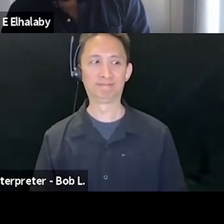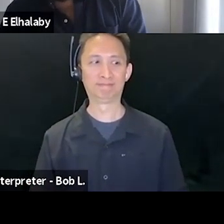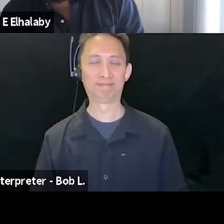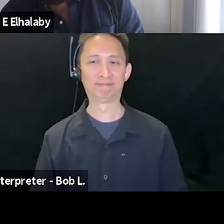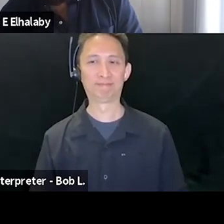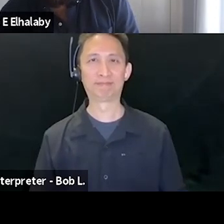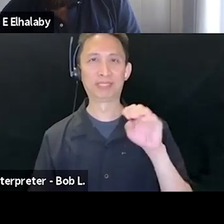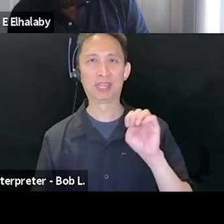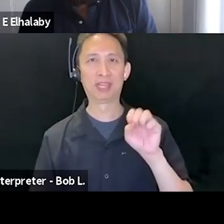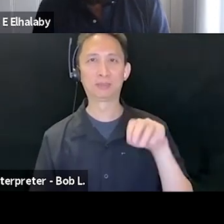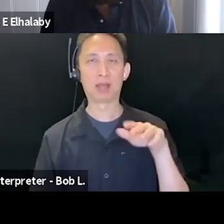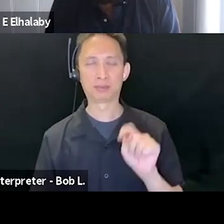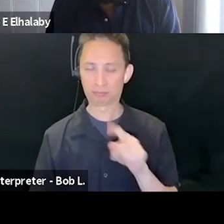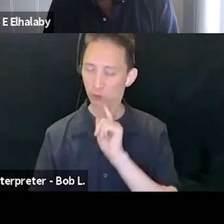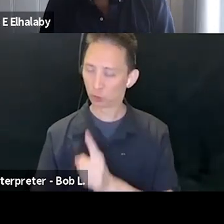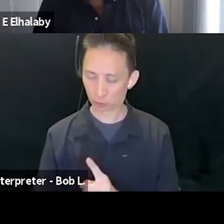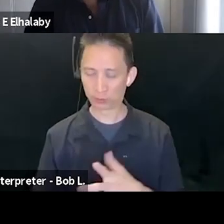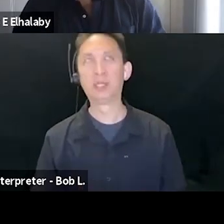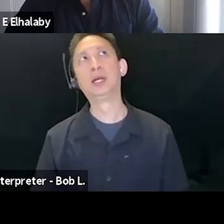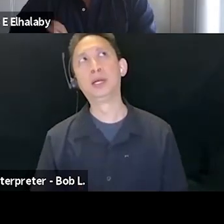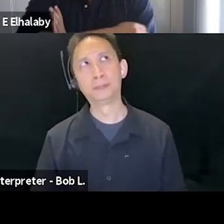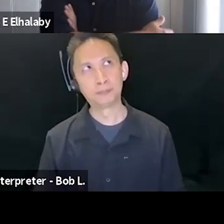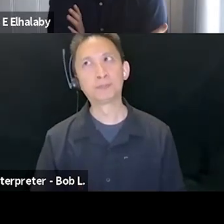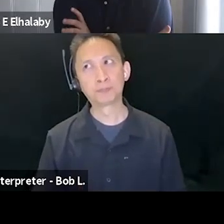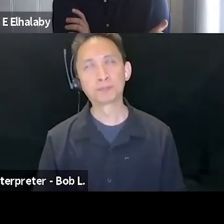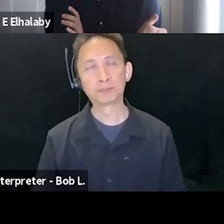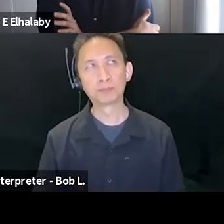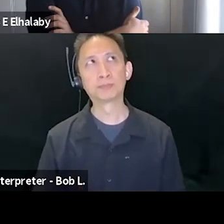Sure. I mean, there's no doubt that